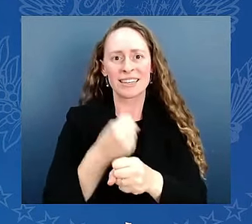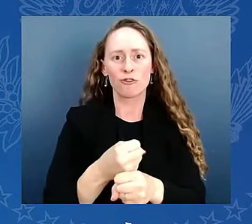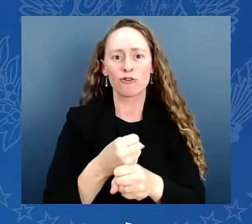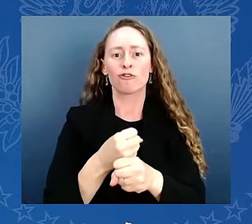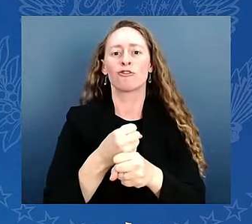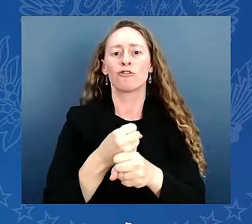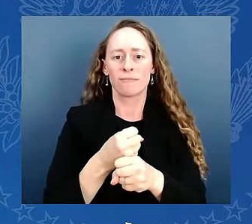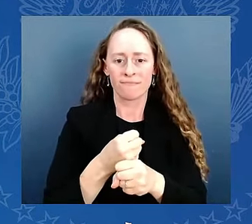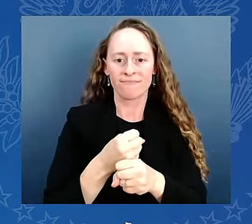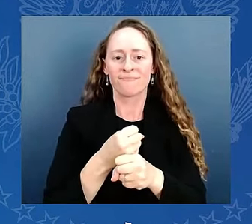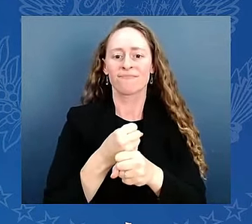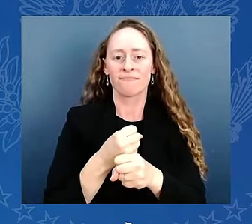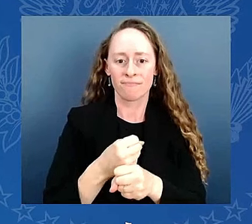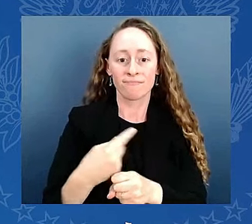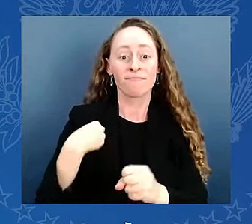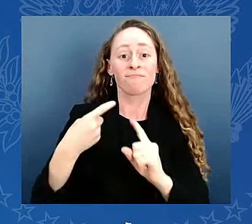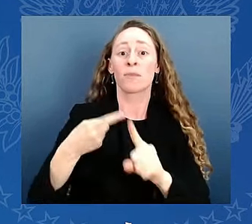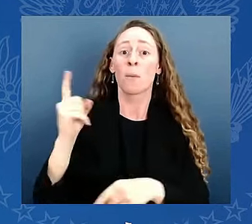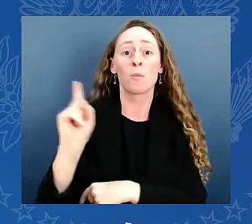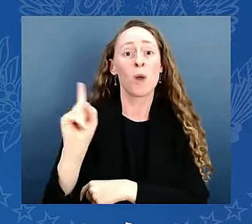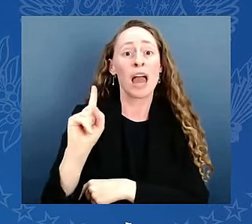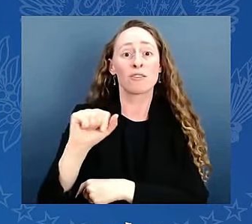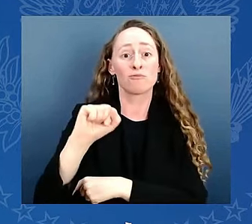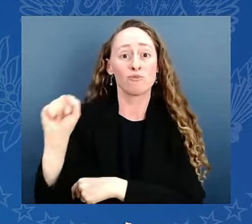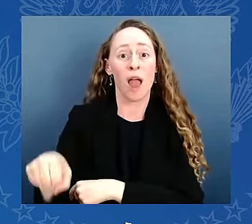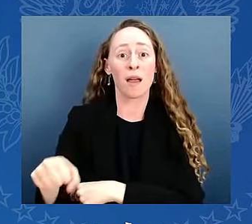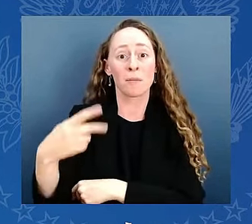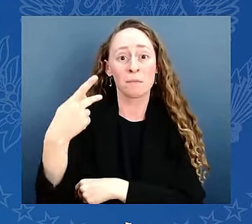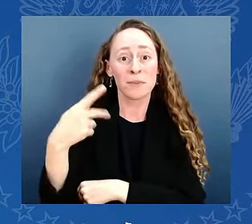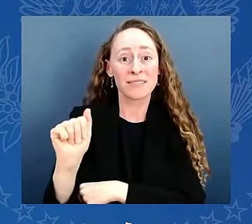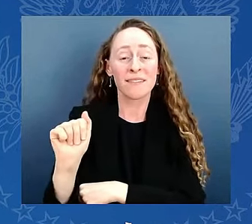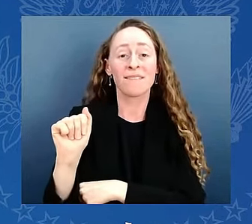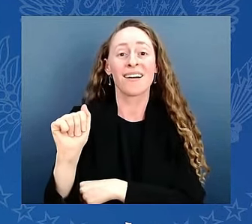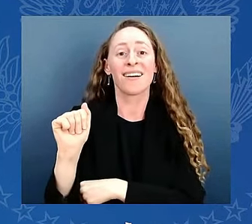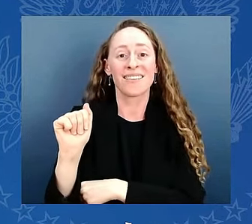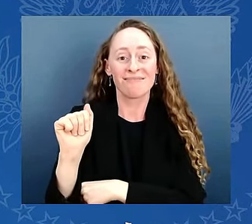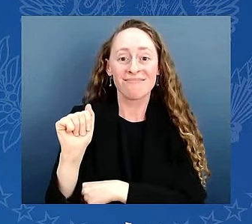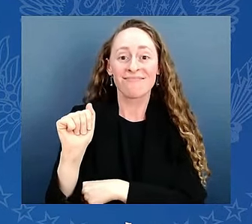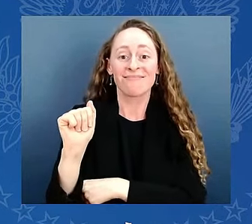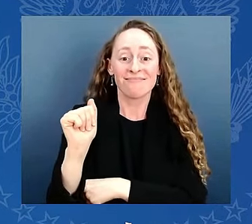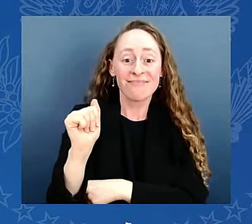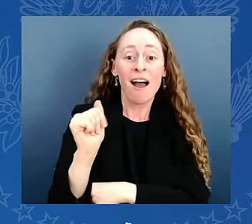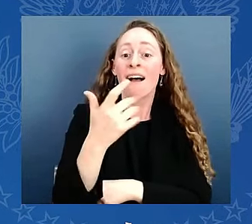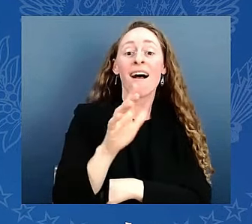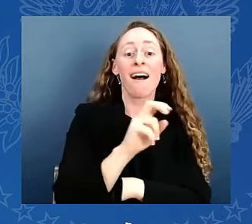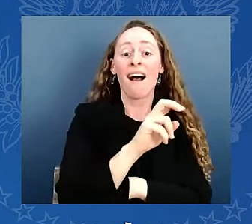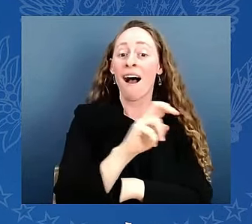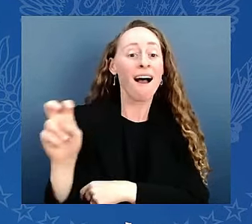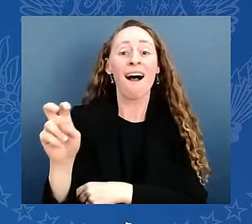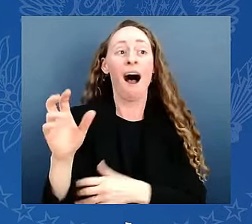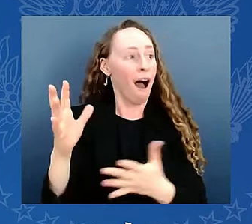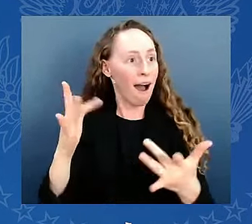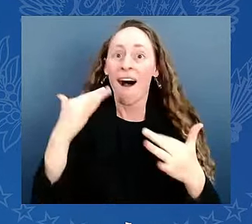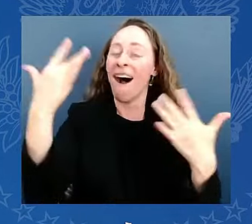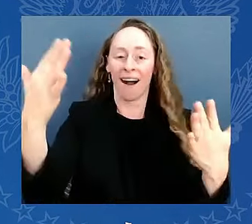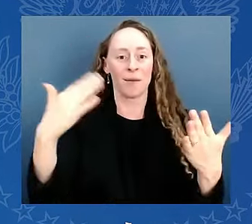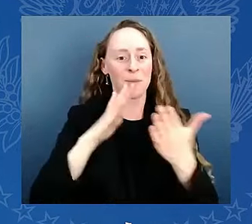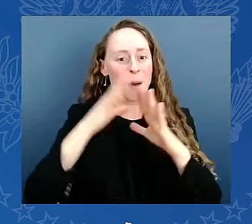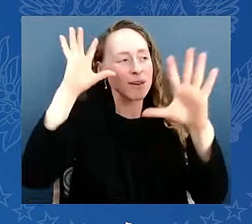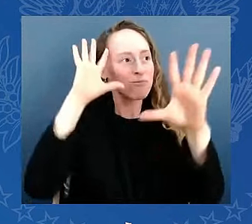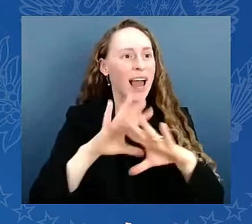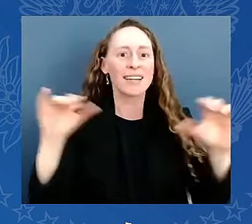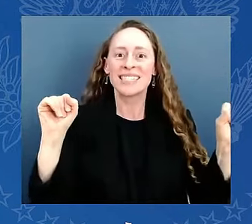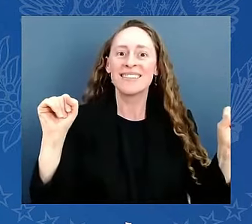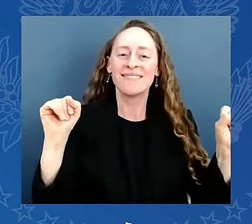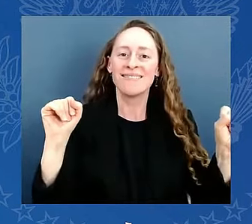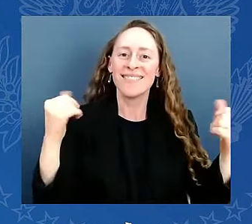the Resolute Desk in the Oval Office as President of the United States. But here I am. That's what's so special about